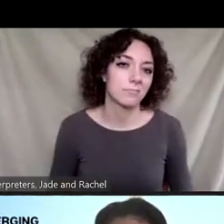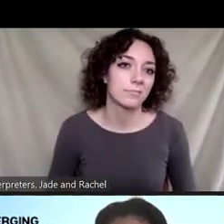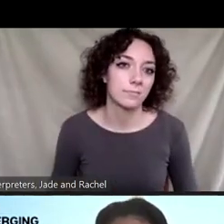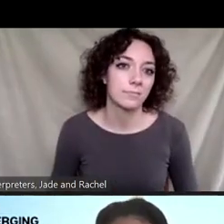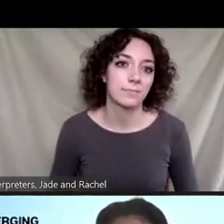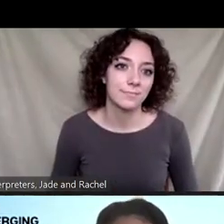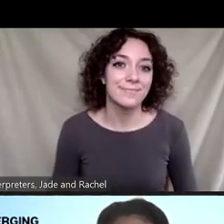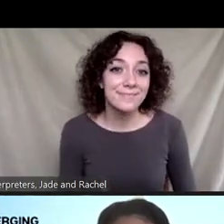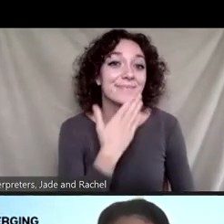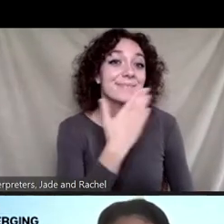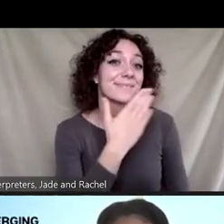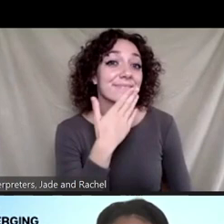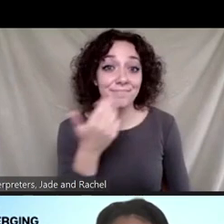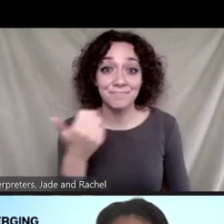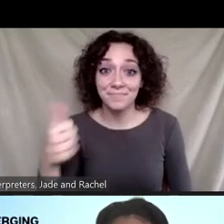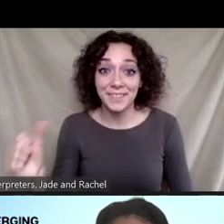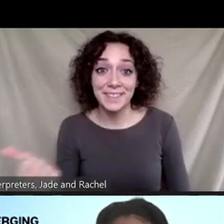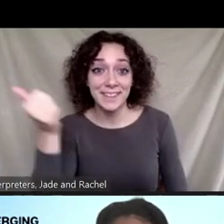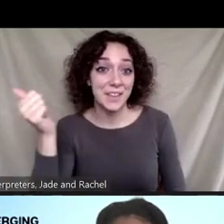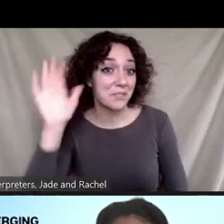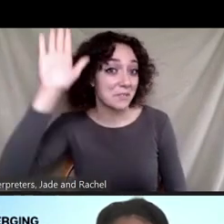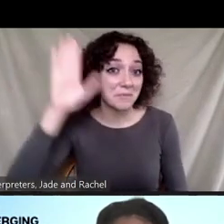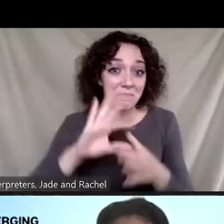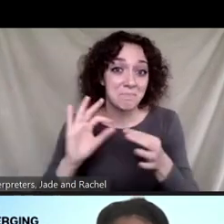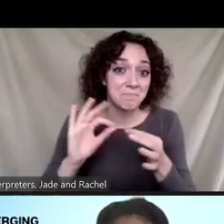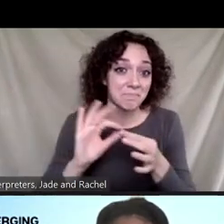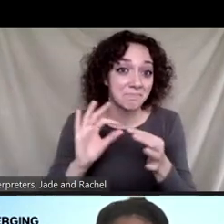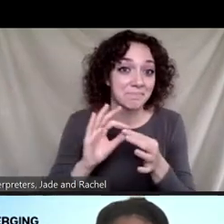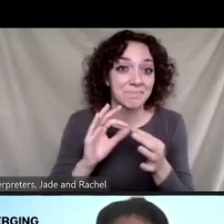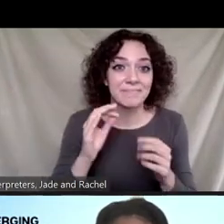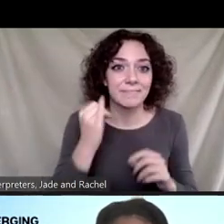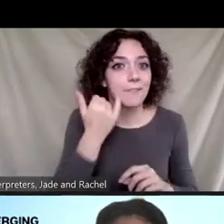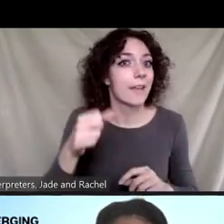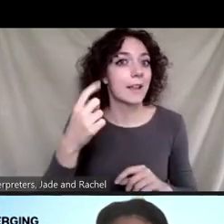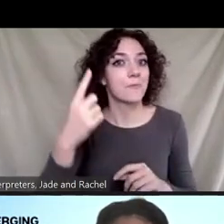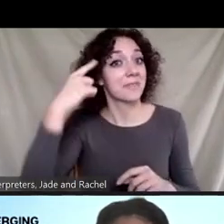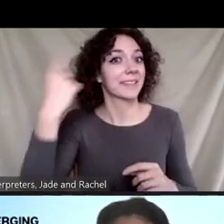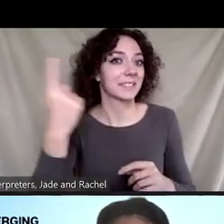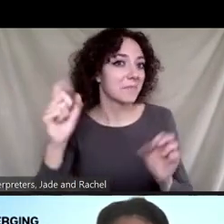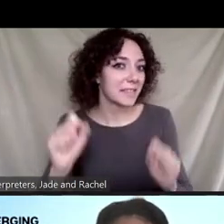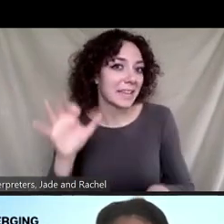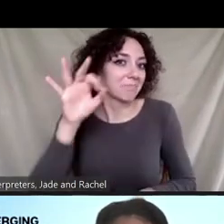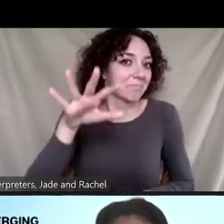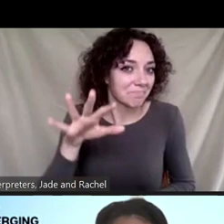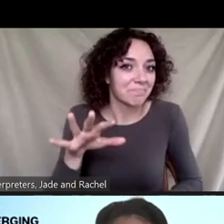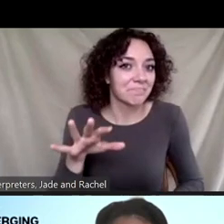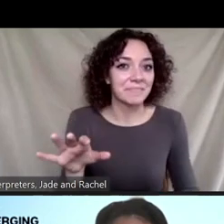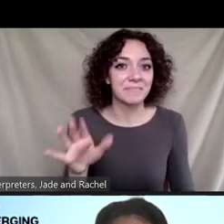Thank you. Any other comments or? If anyone thinks of anything, they can come back to that.